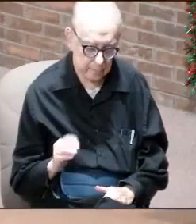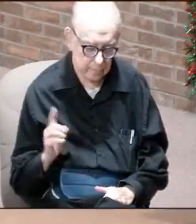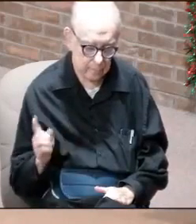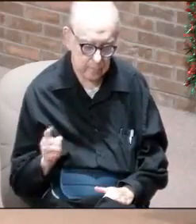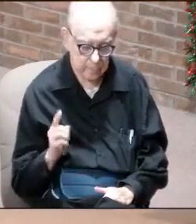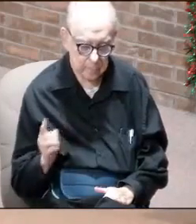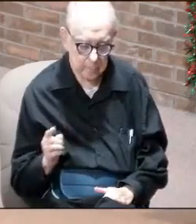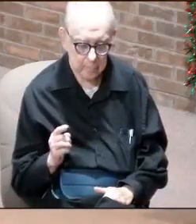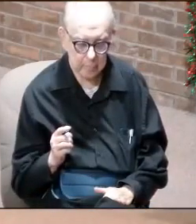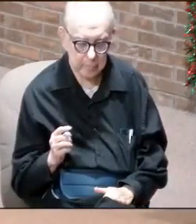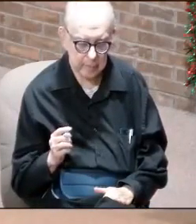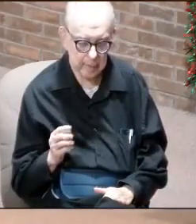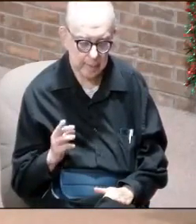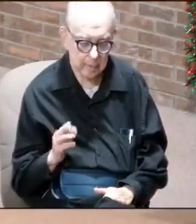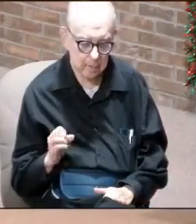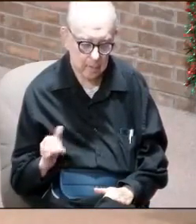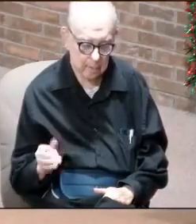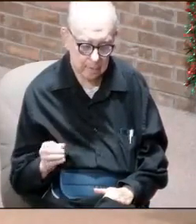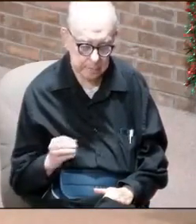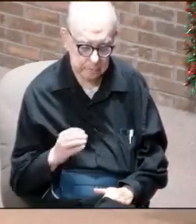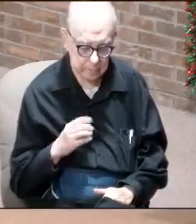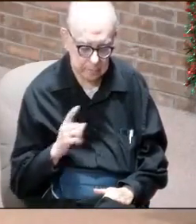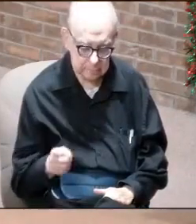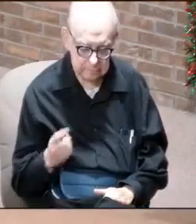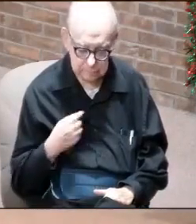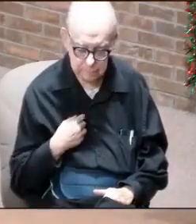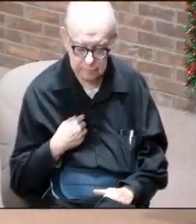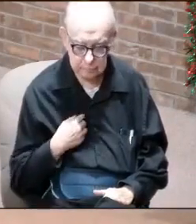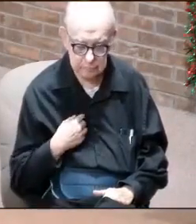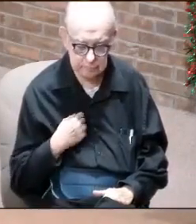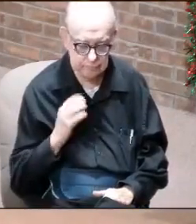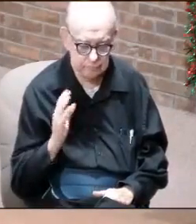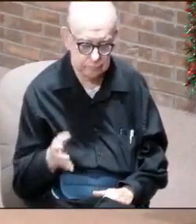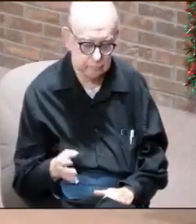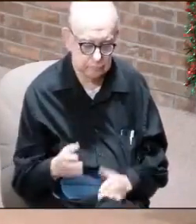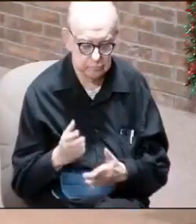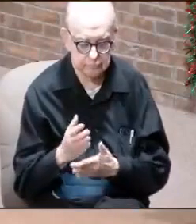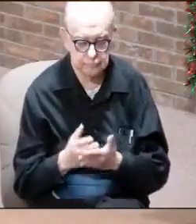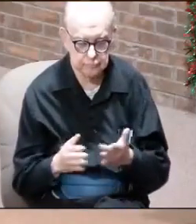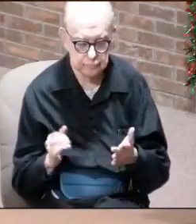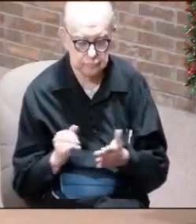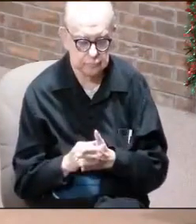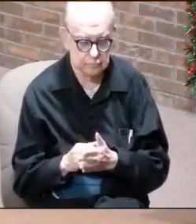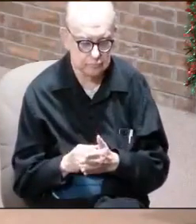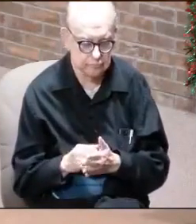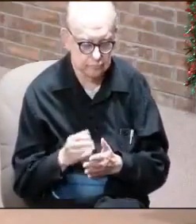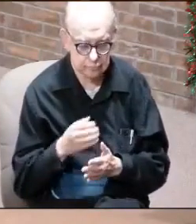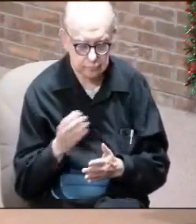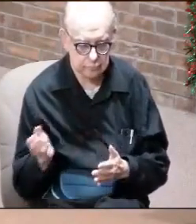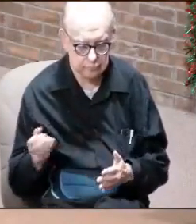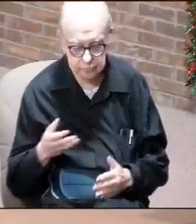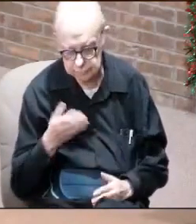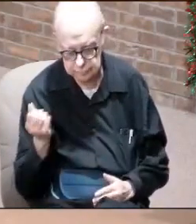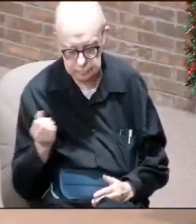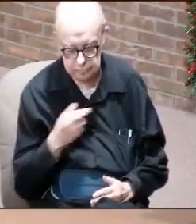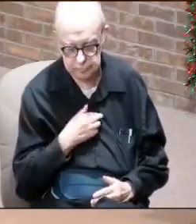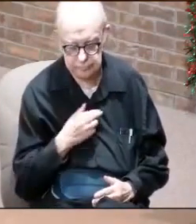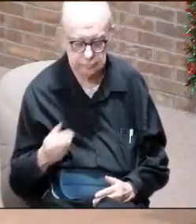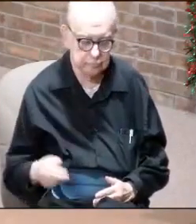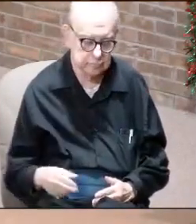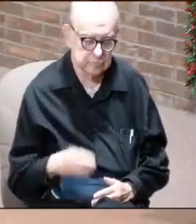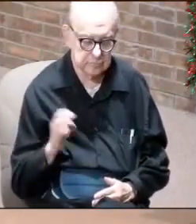to be a royal diadem because you and I are going to be part of the greatest royal family ever,